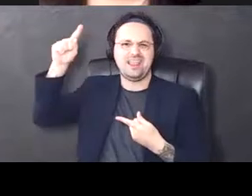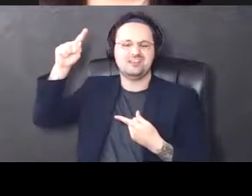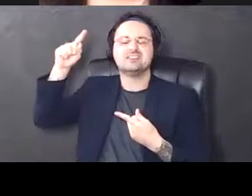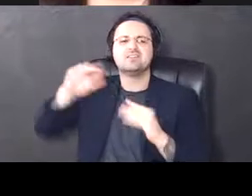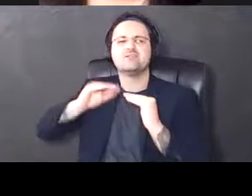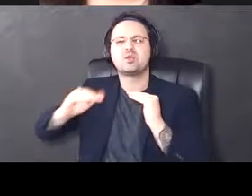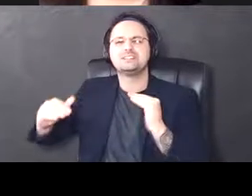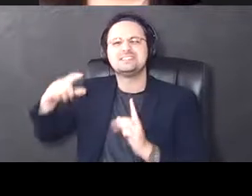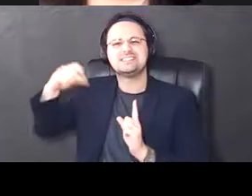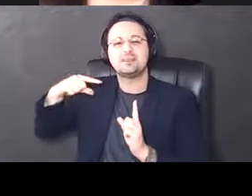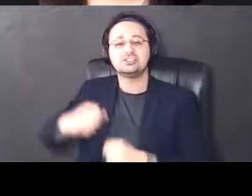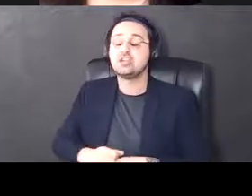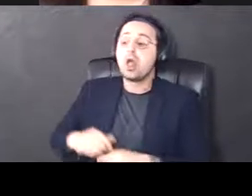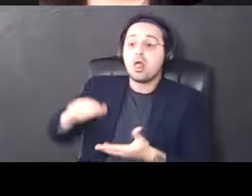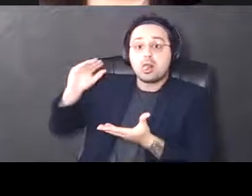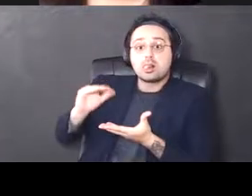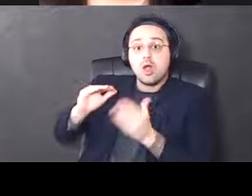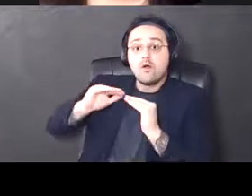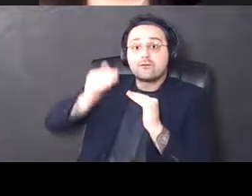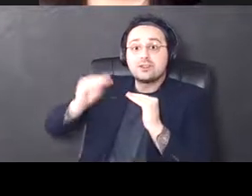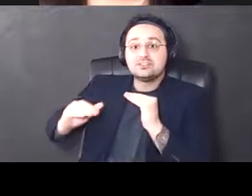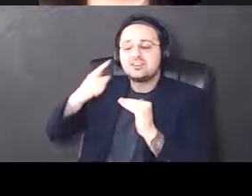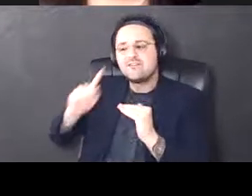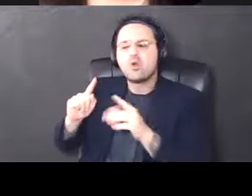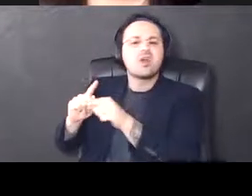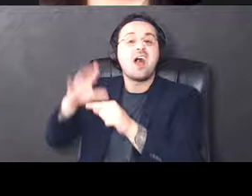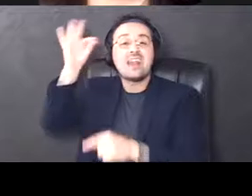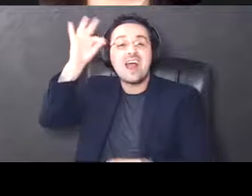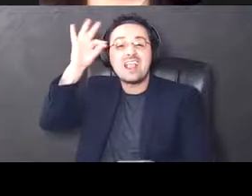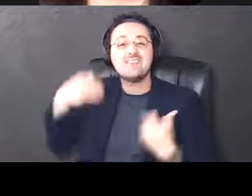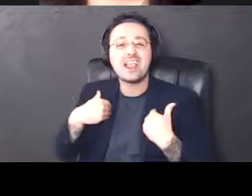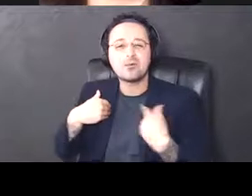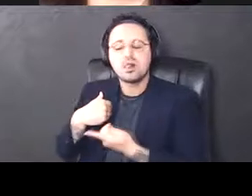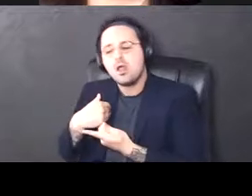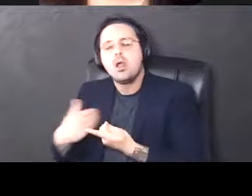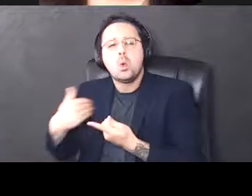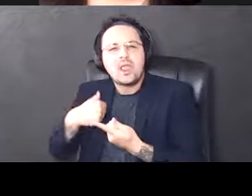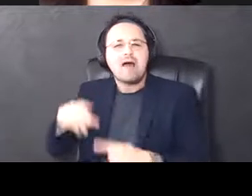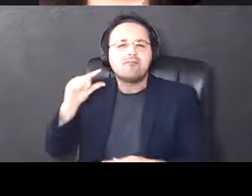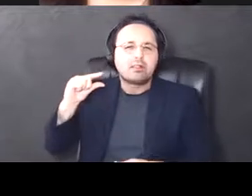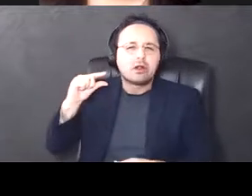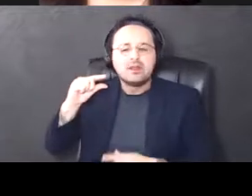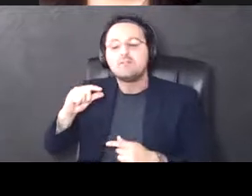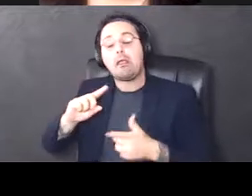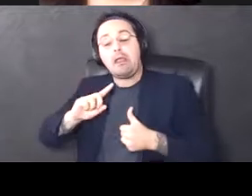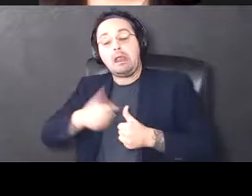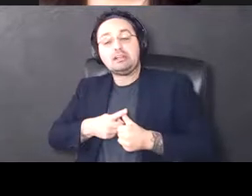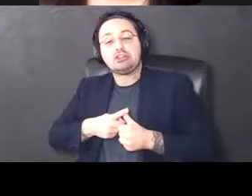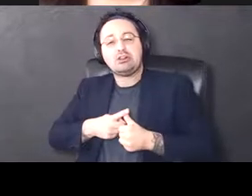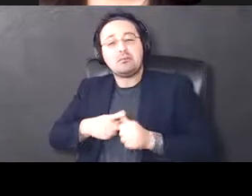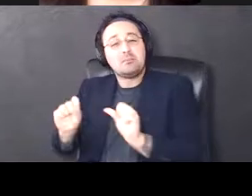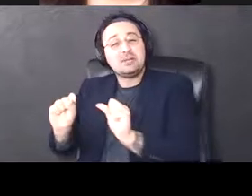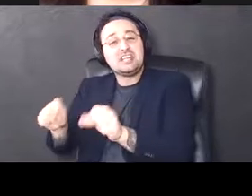this low frequency stimulation in a naive animal, you get a little bit of initial potentiation, but no